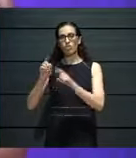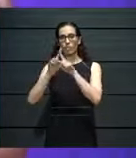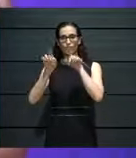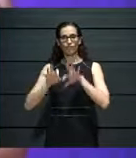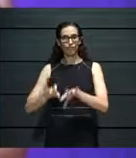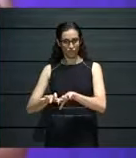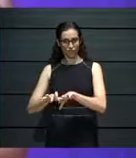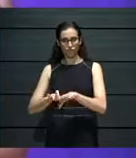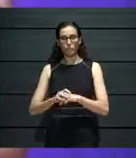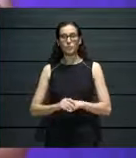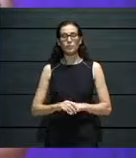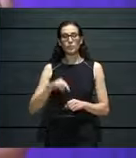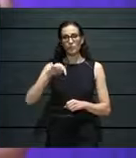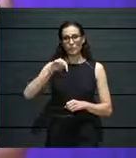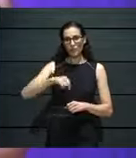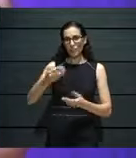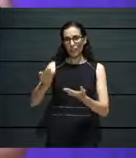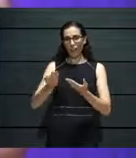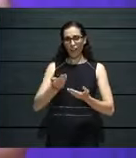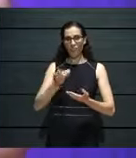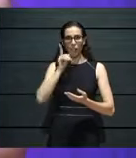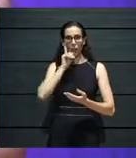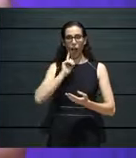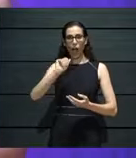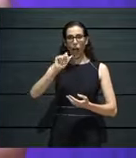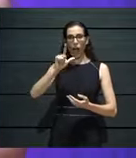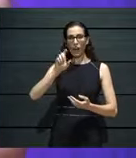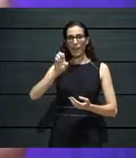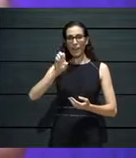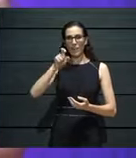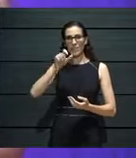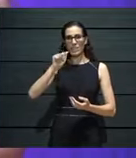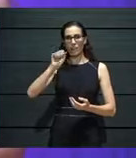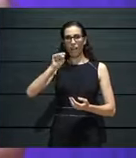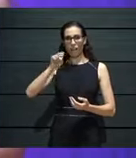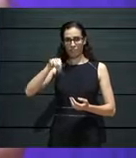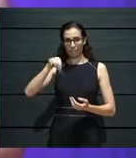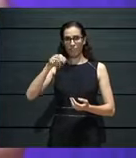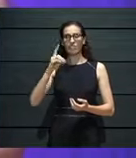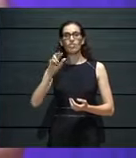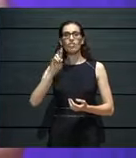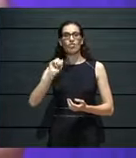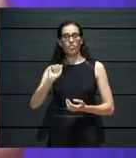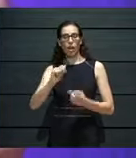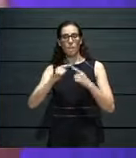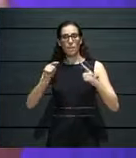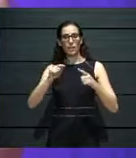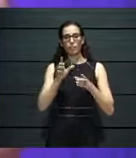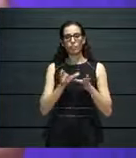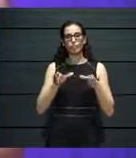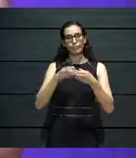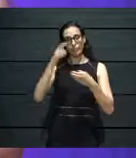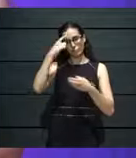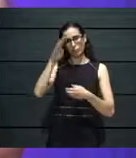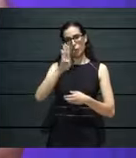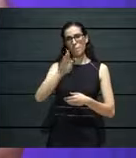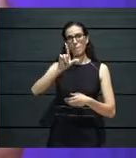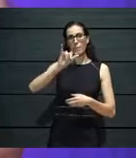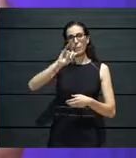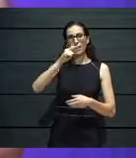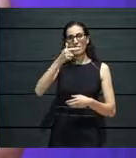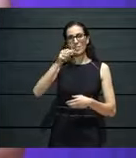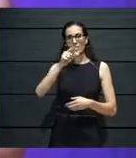fourth speaker, is Alexandra Patch from Blitz. Alexandra will be also sharing another case study which